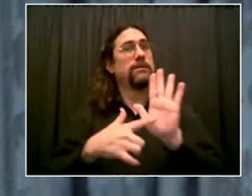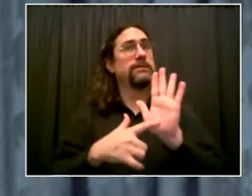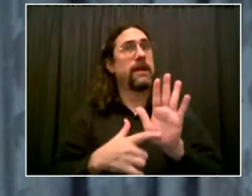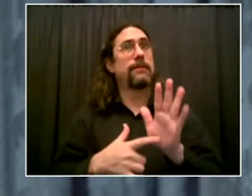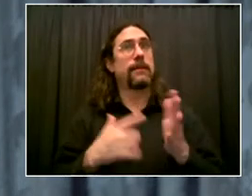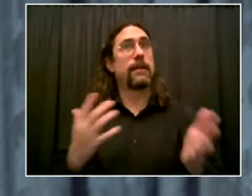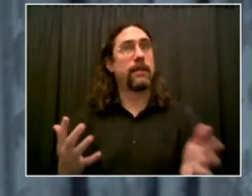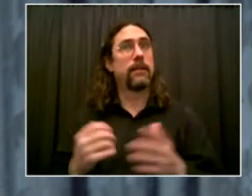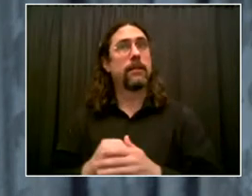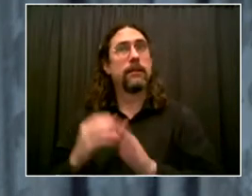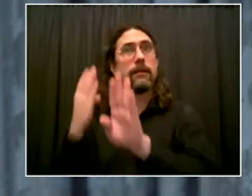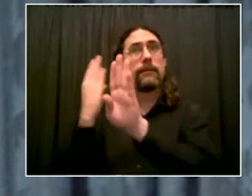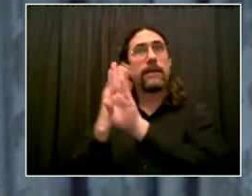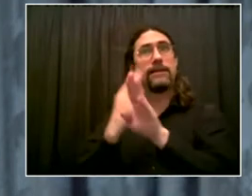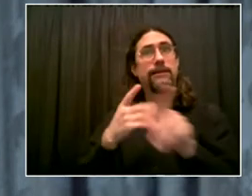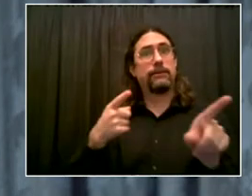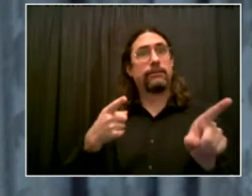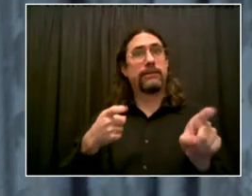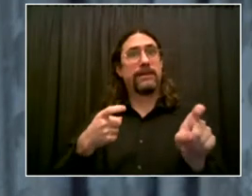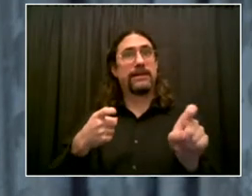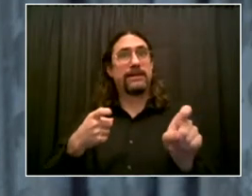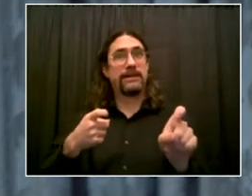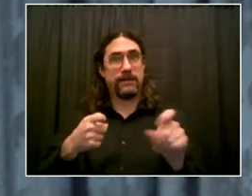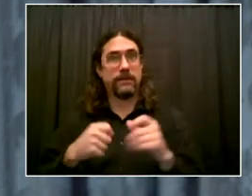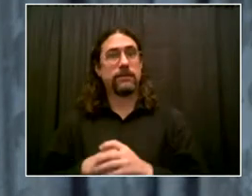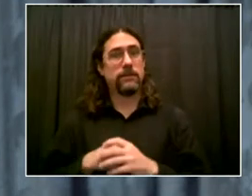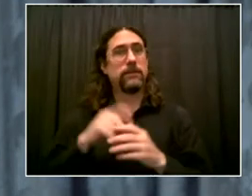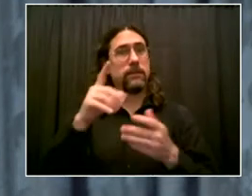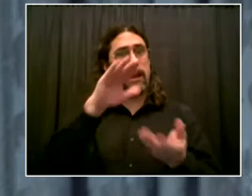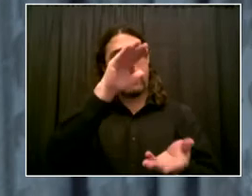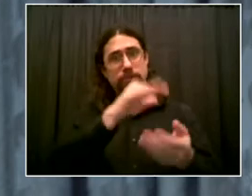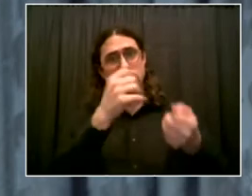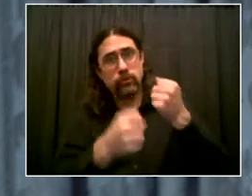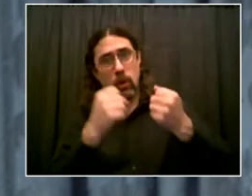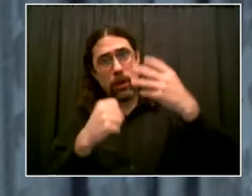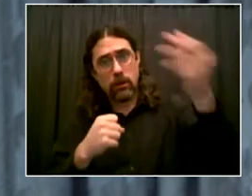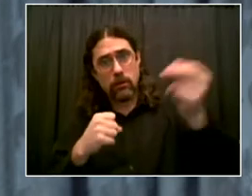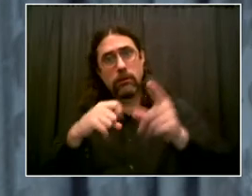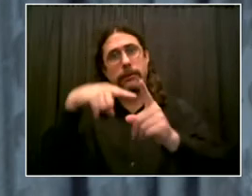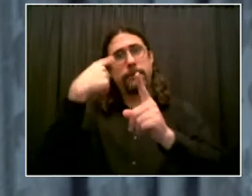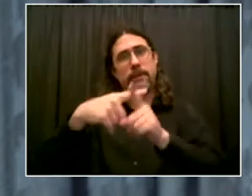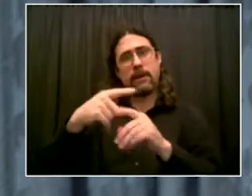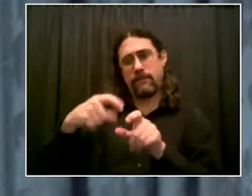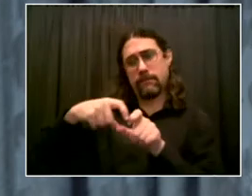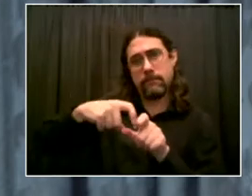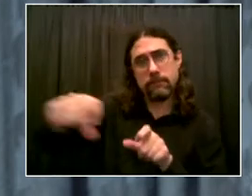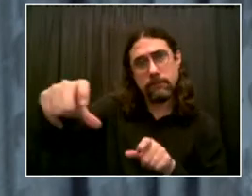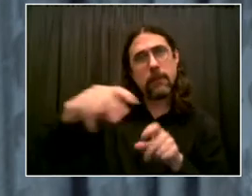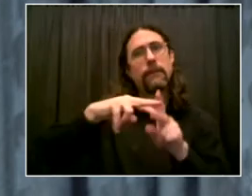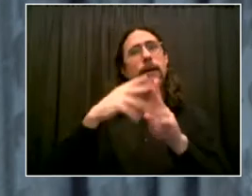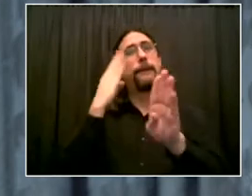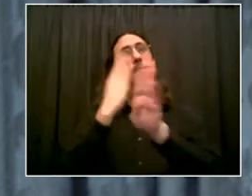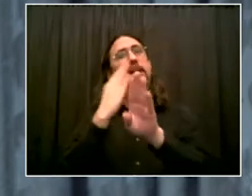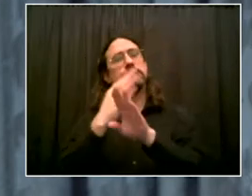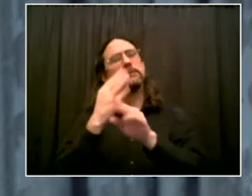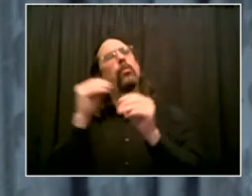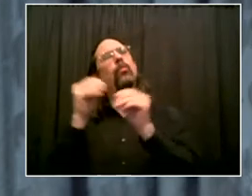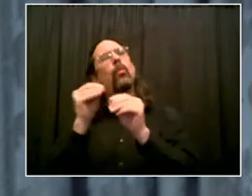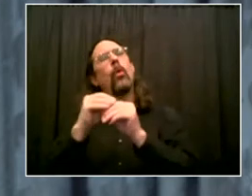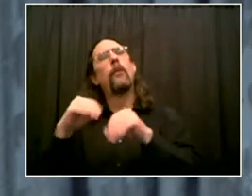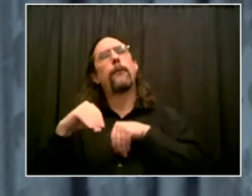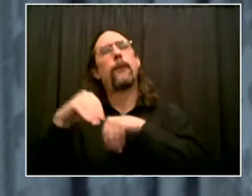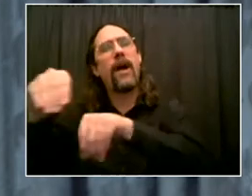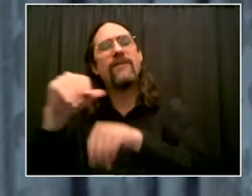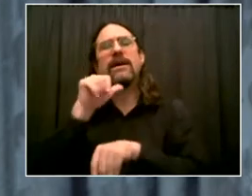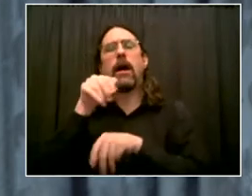Boulevard on Staten Island, the buses are between 28 and 71 percent faster during peak hours. So these things make a